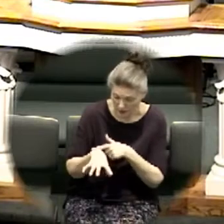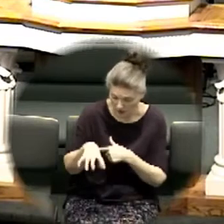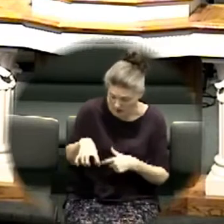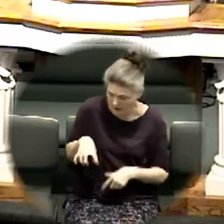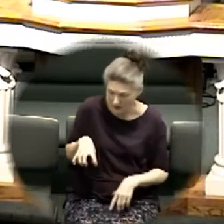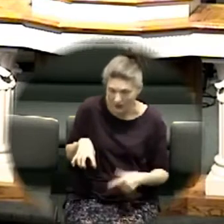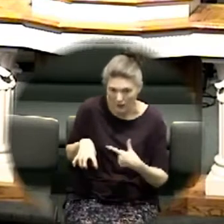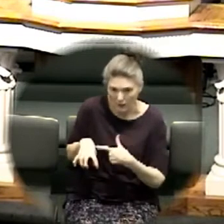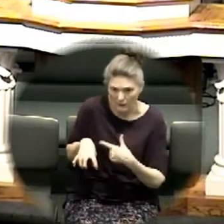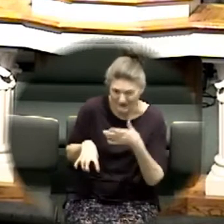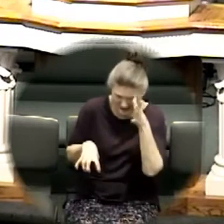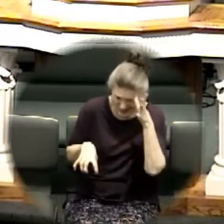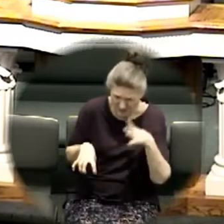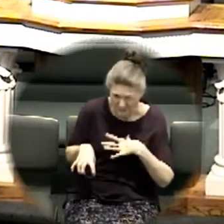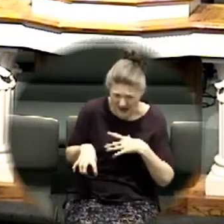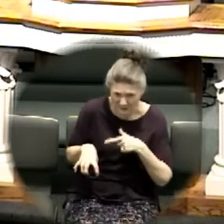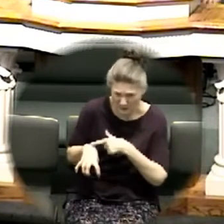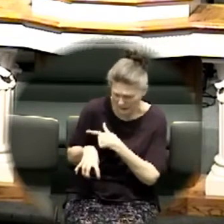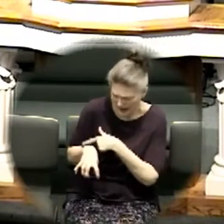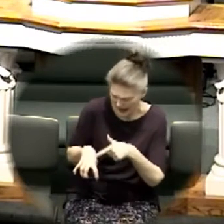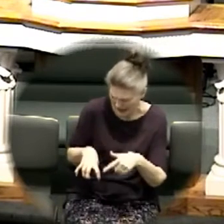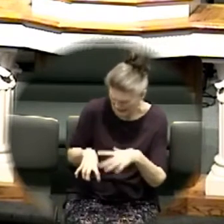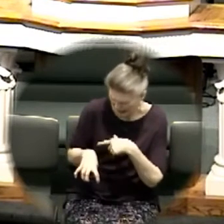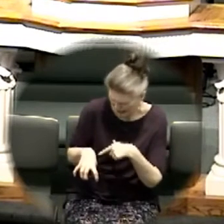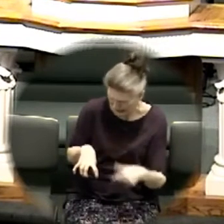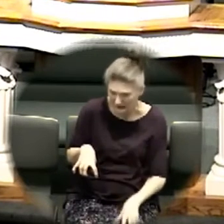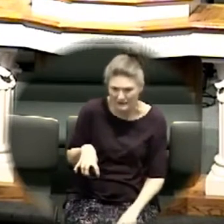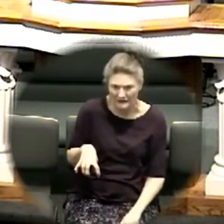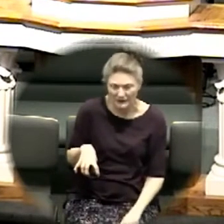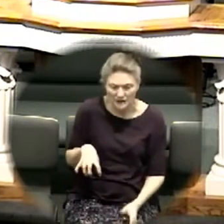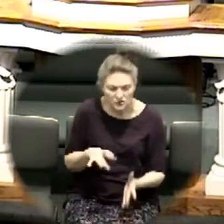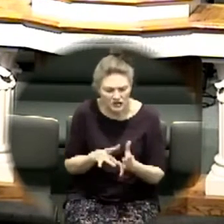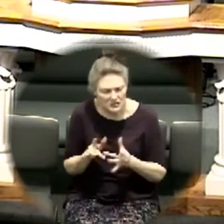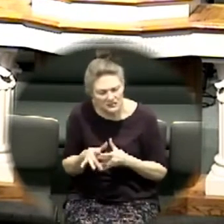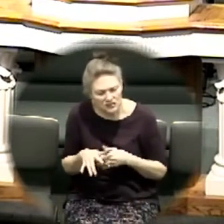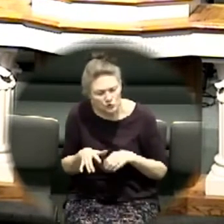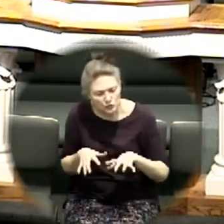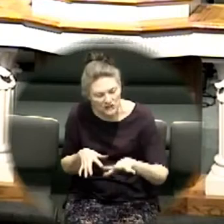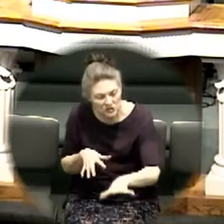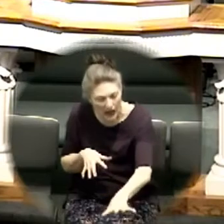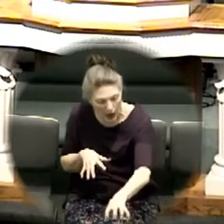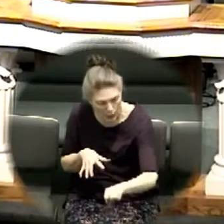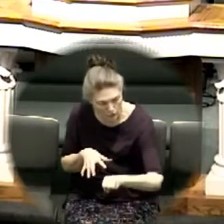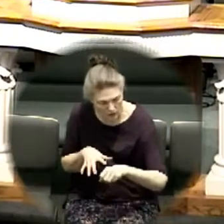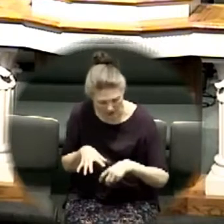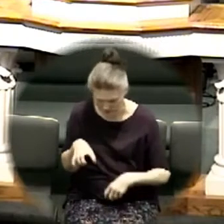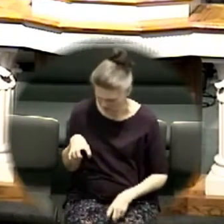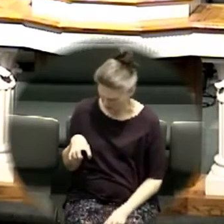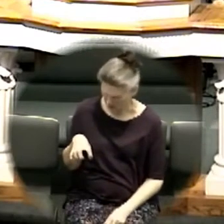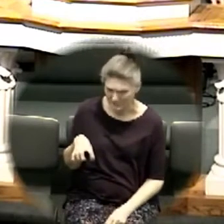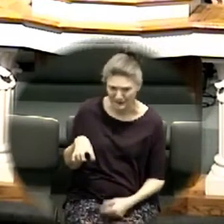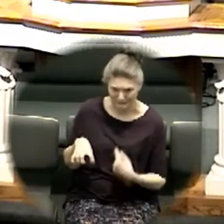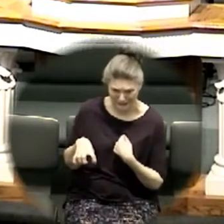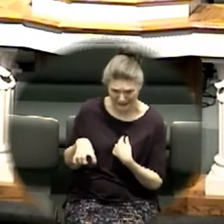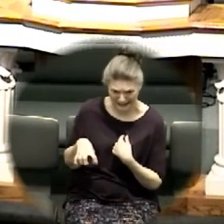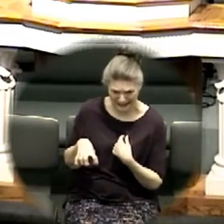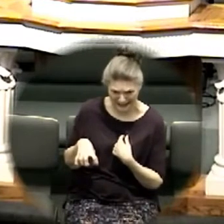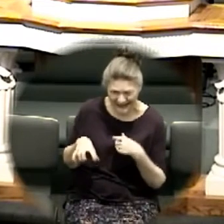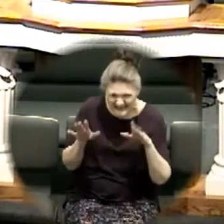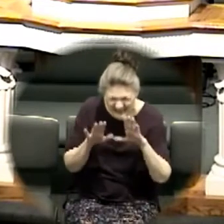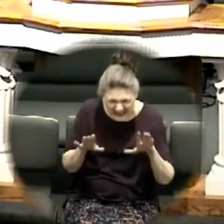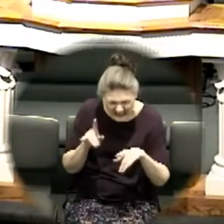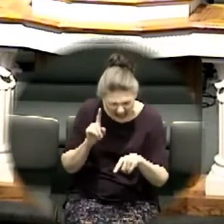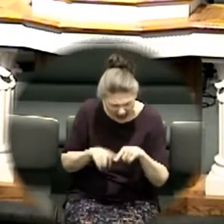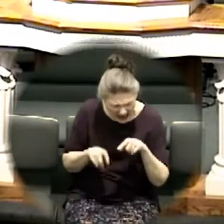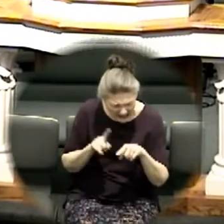hand was restored they were having a debate on this was the Sabbath and you're not supposed to do anything on the Sabbath and Jesus said are you going to stop this guy from